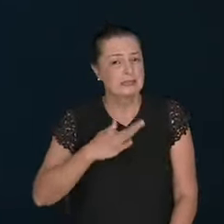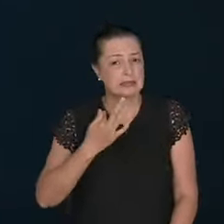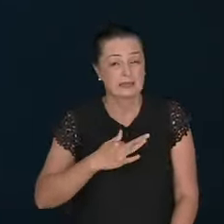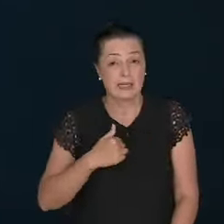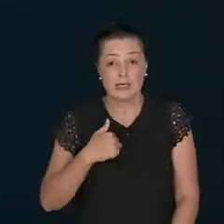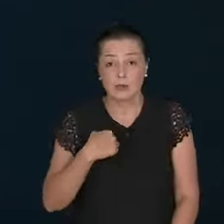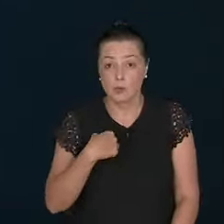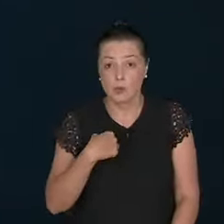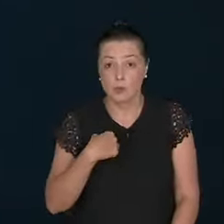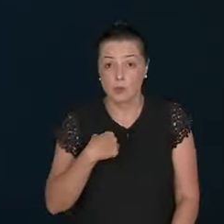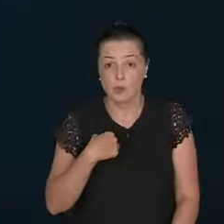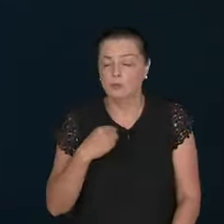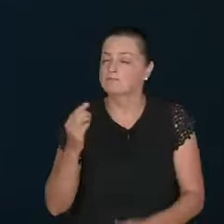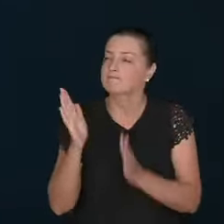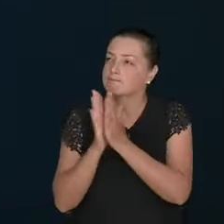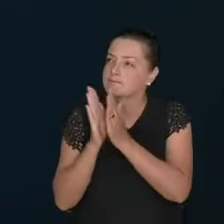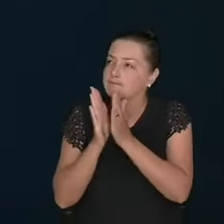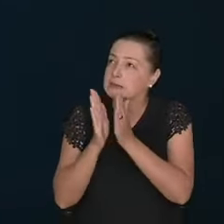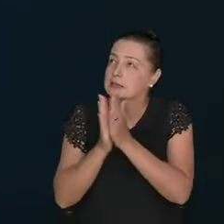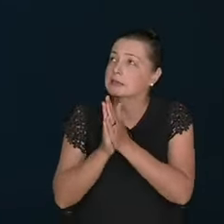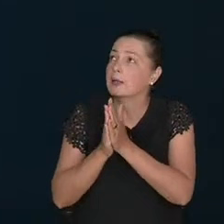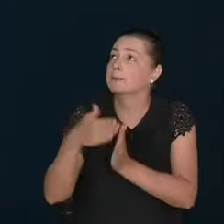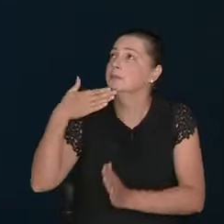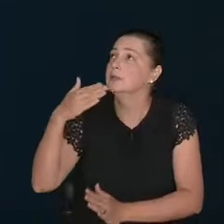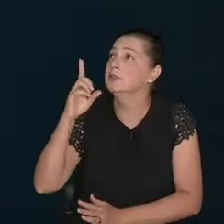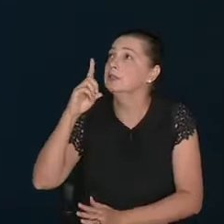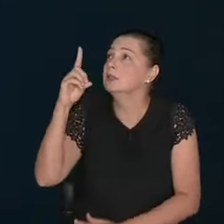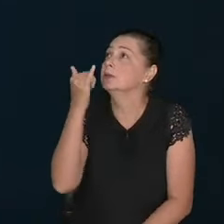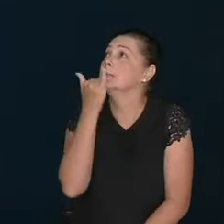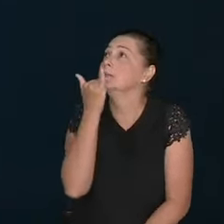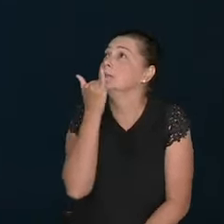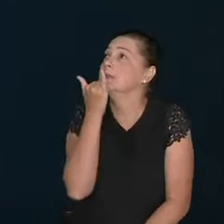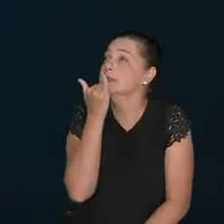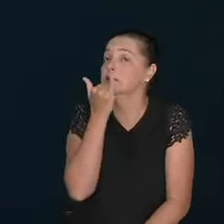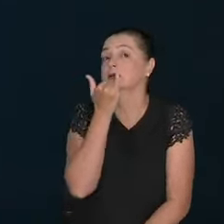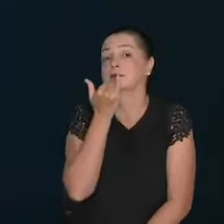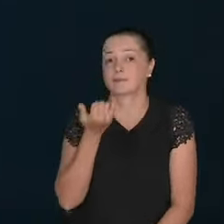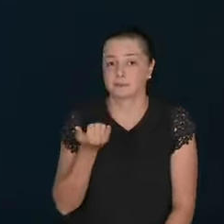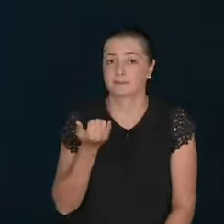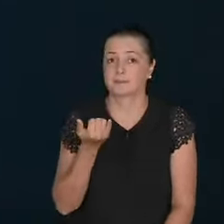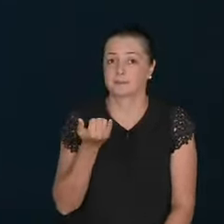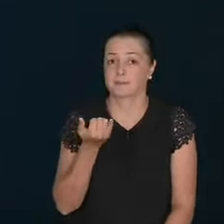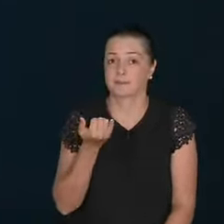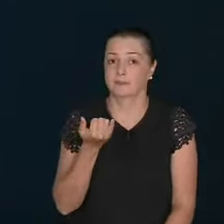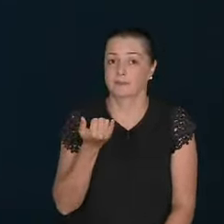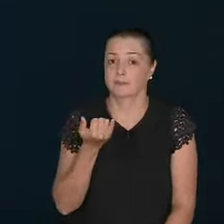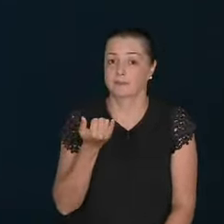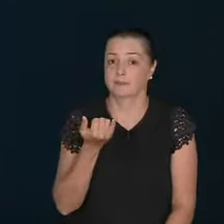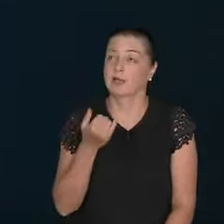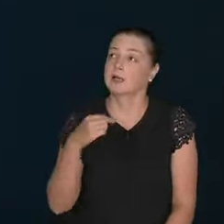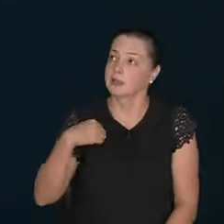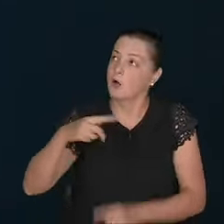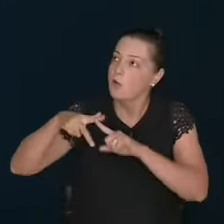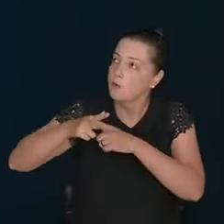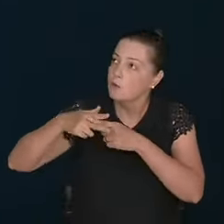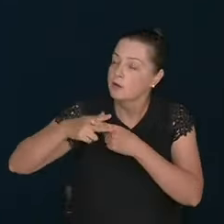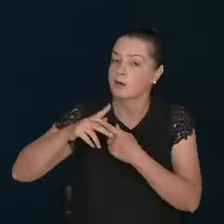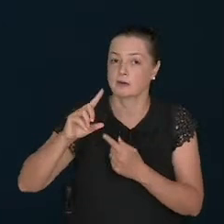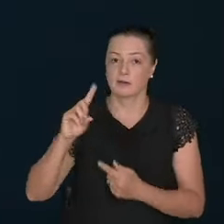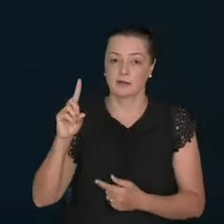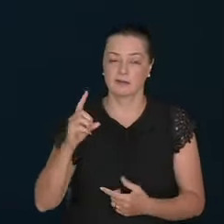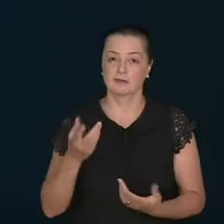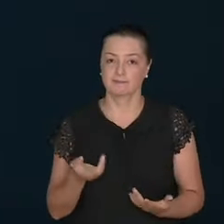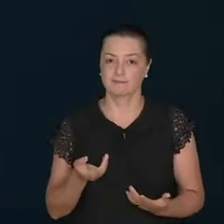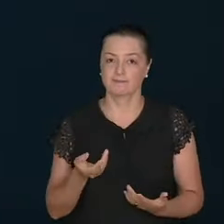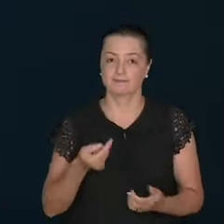In the same time. Right away. And, I would look to seek forgiveness. Right away. To seek for forgiveness. To be right